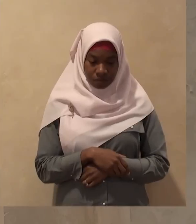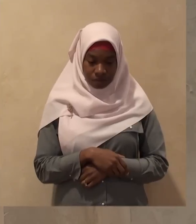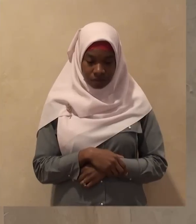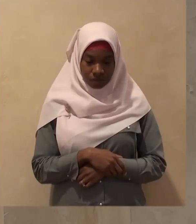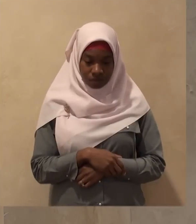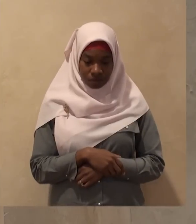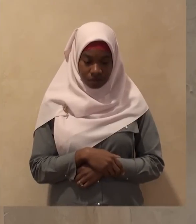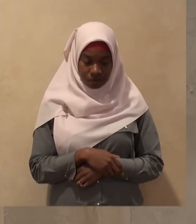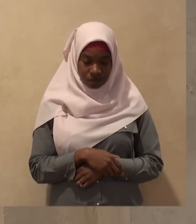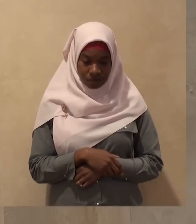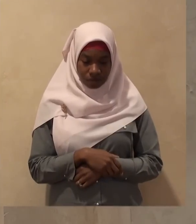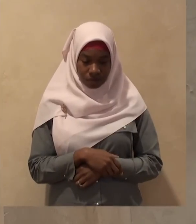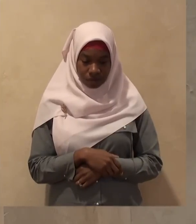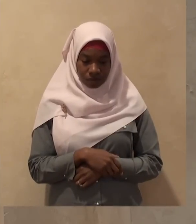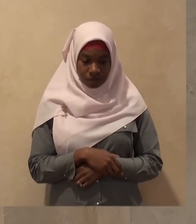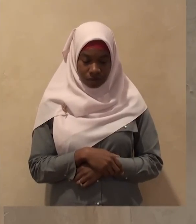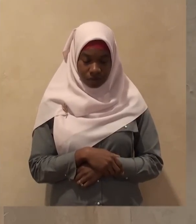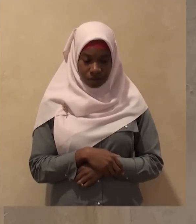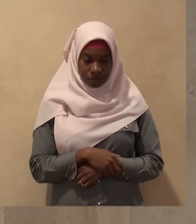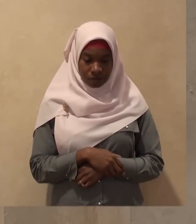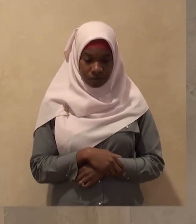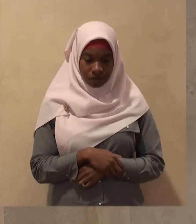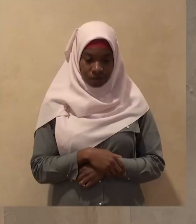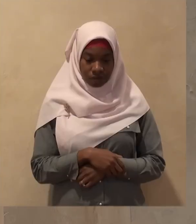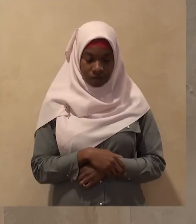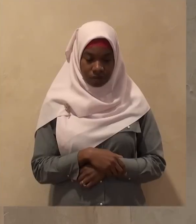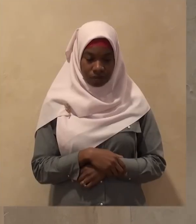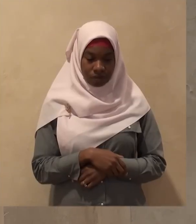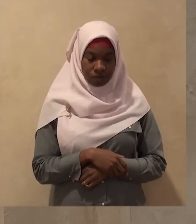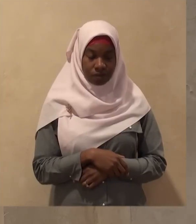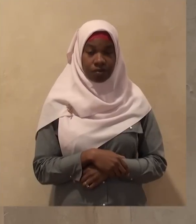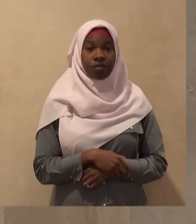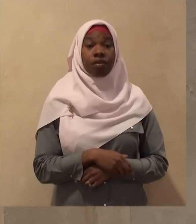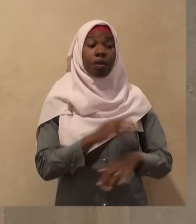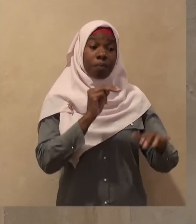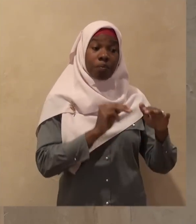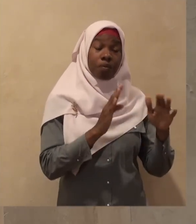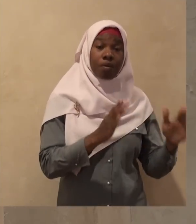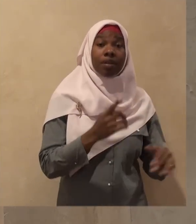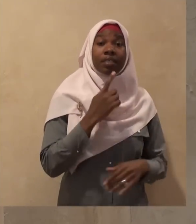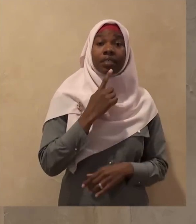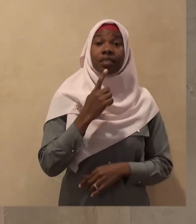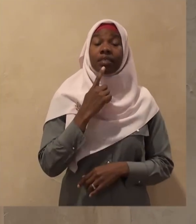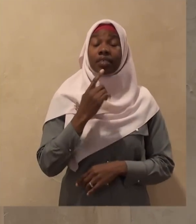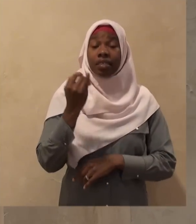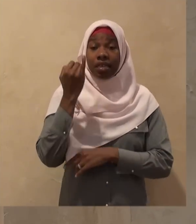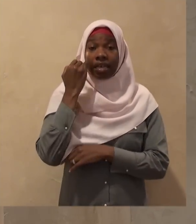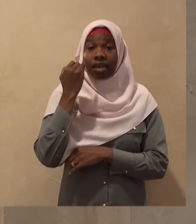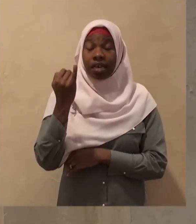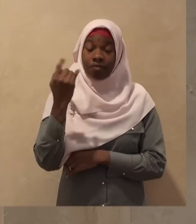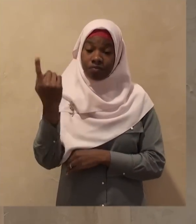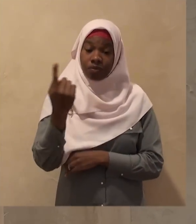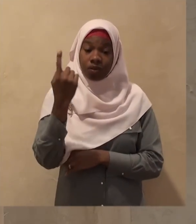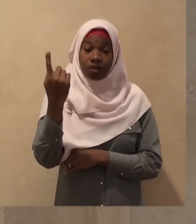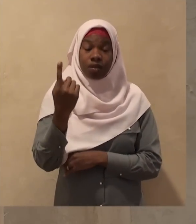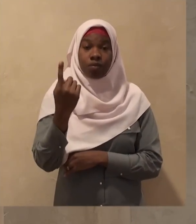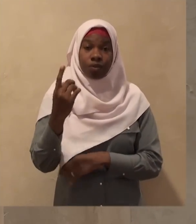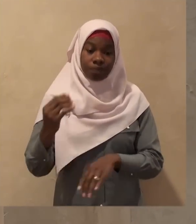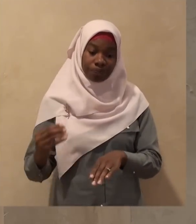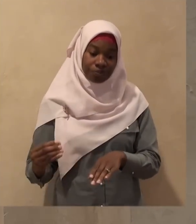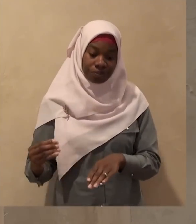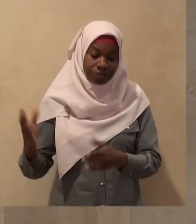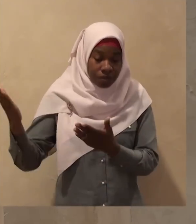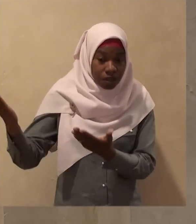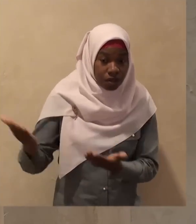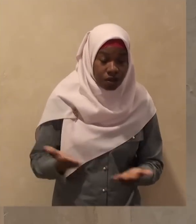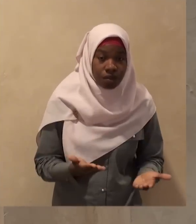amrina hadha whoever introduce anything in the matter of religion ma laisa minhu which